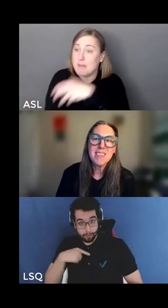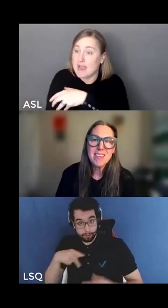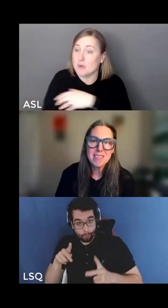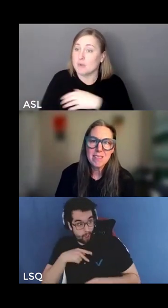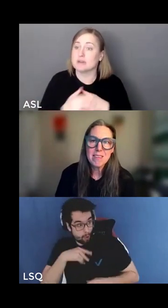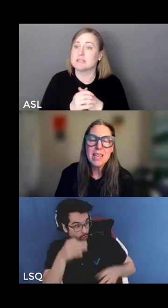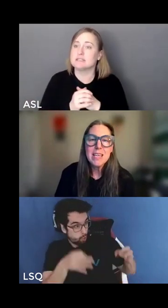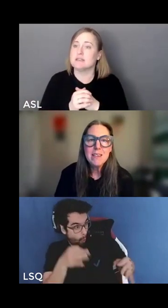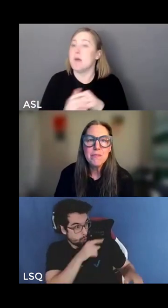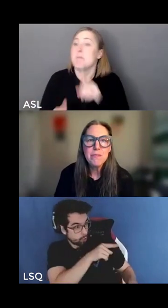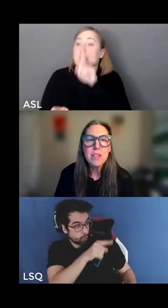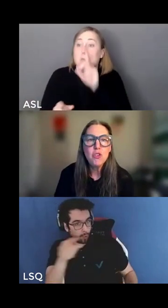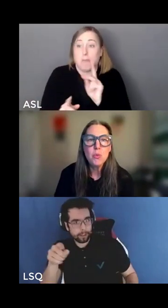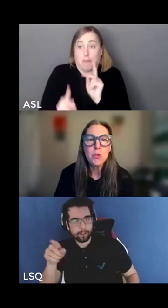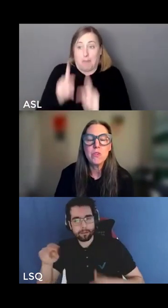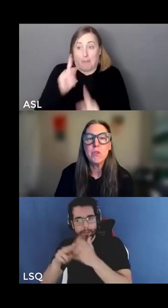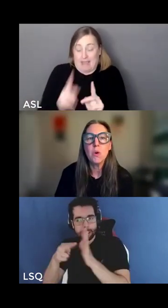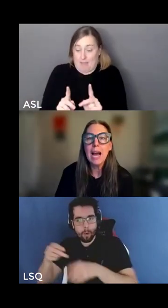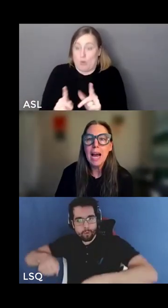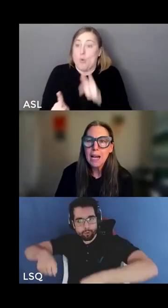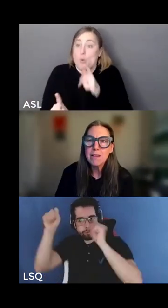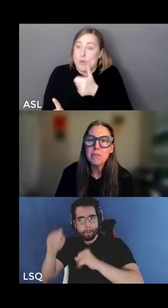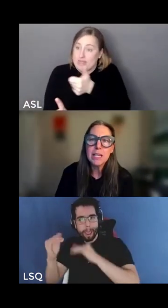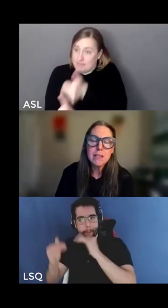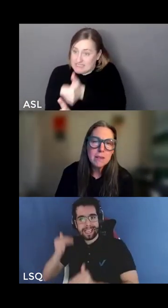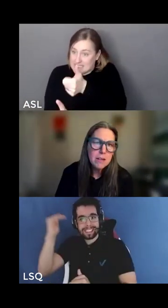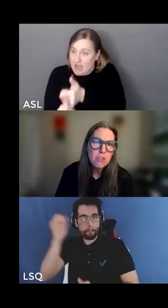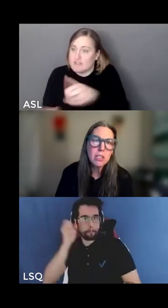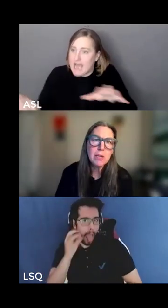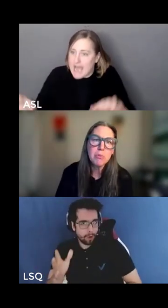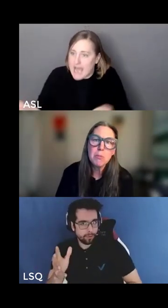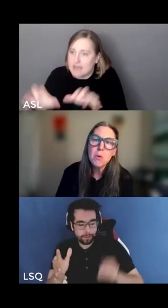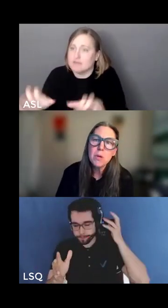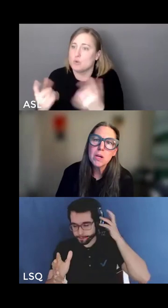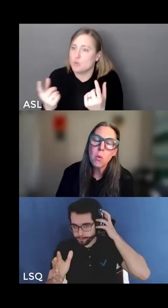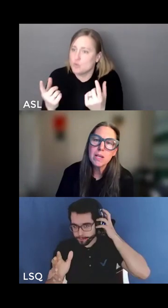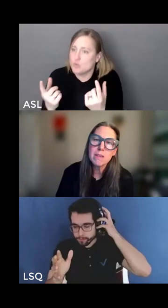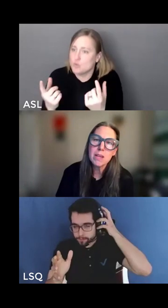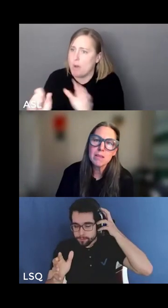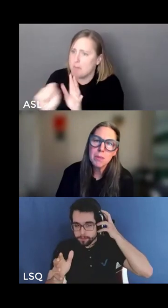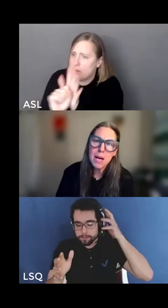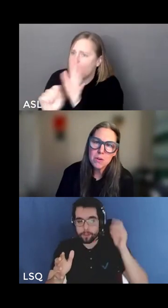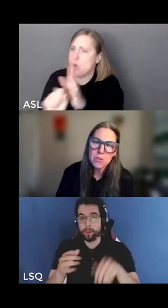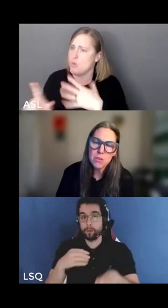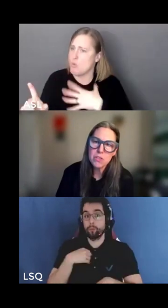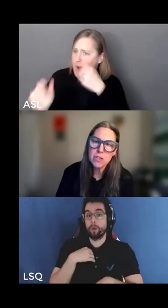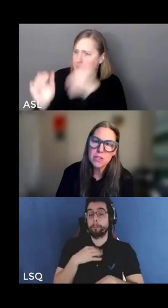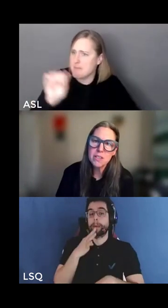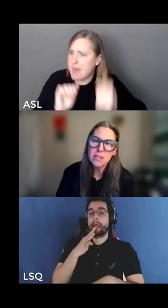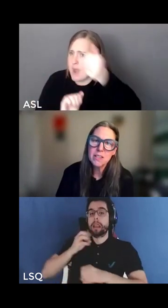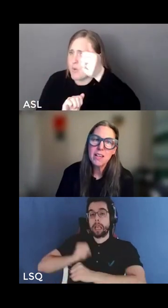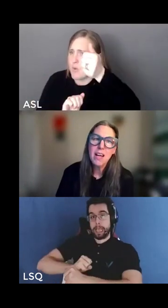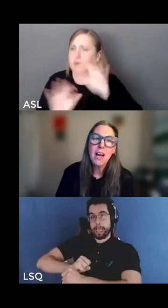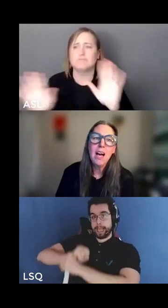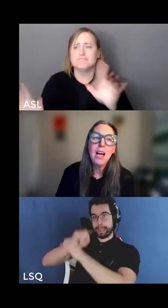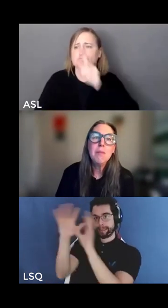supremacists individuals who are actively intentionally promoting whiteness as a power struggle